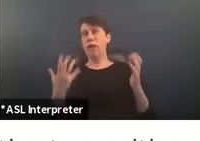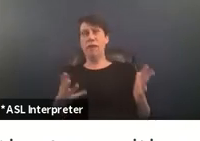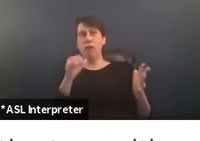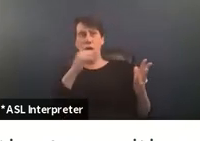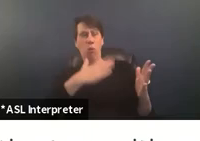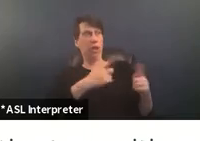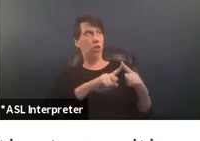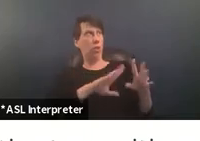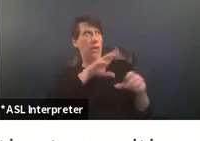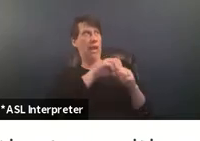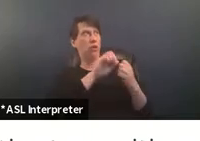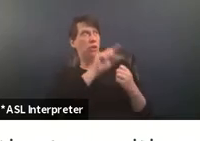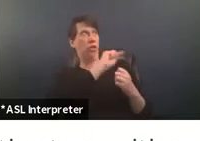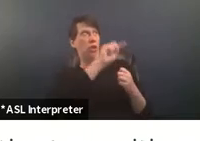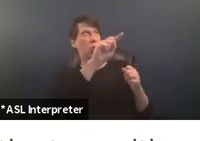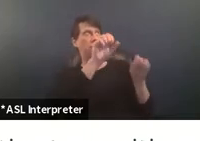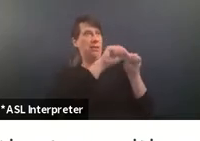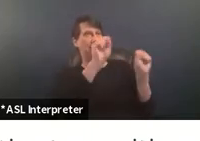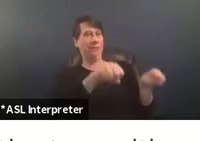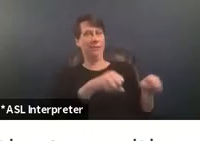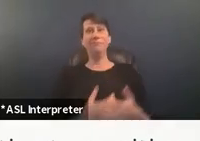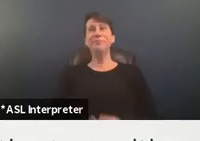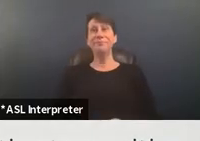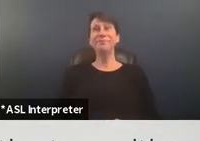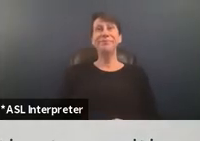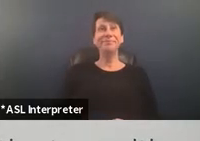next slide please